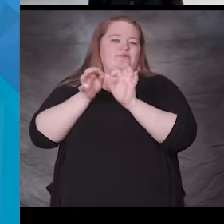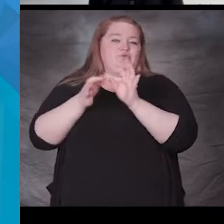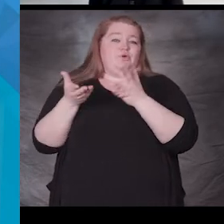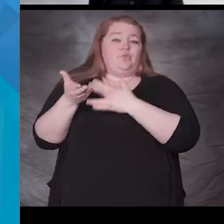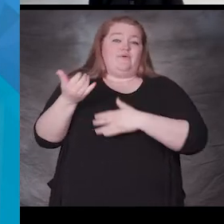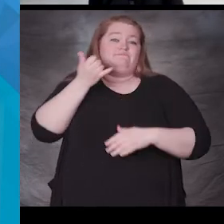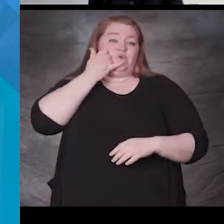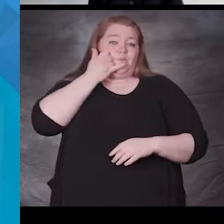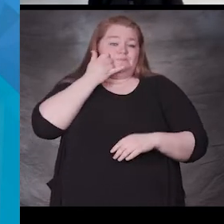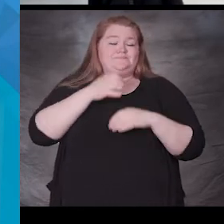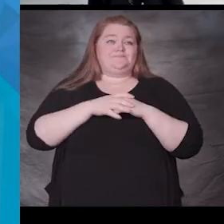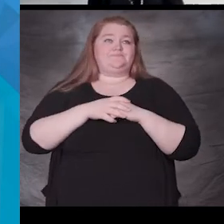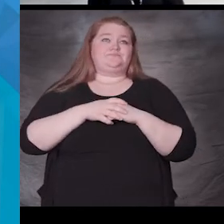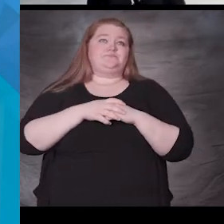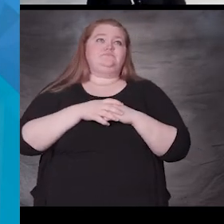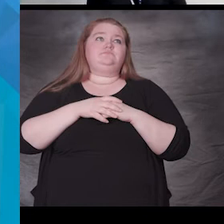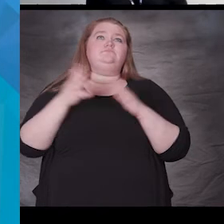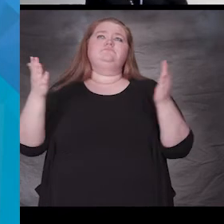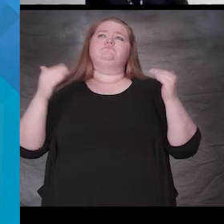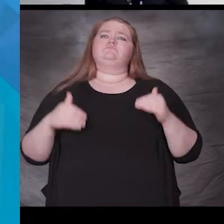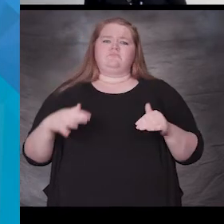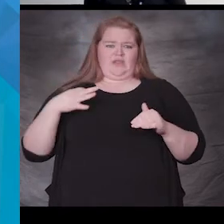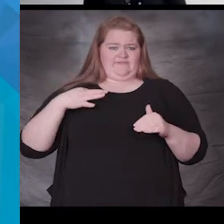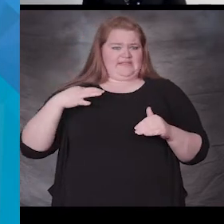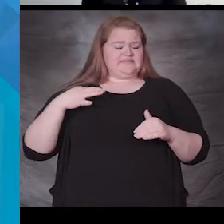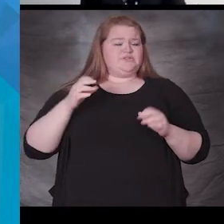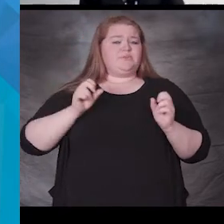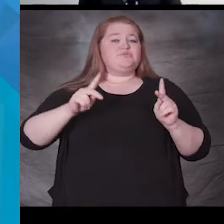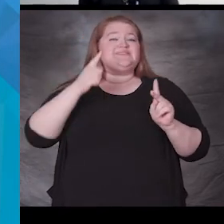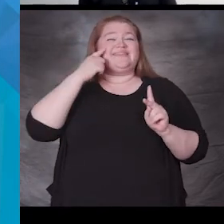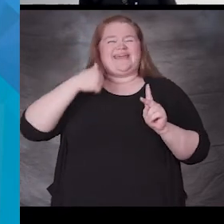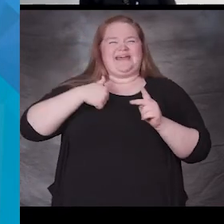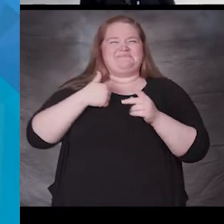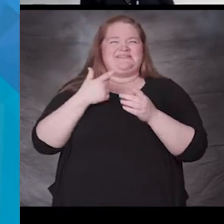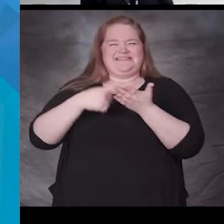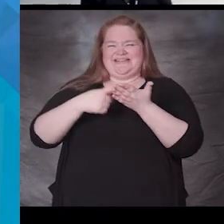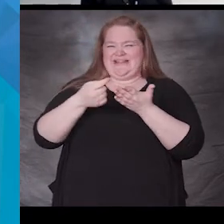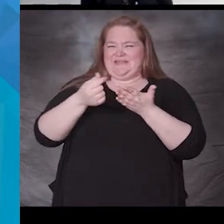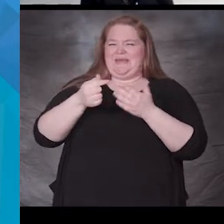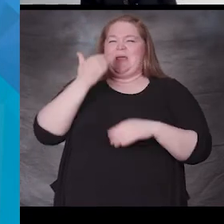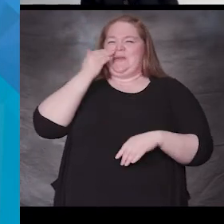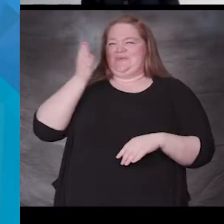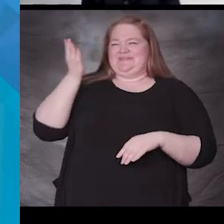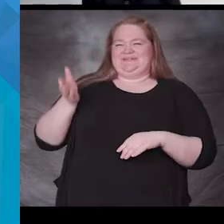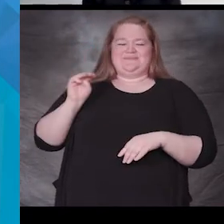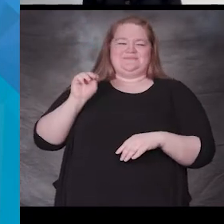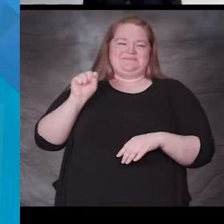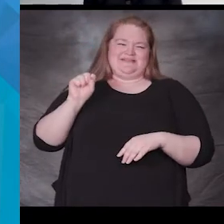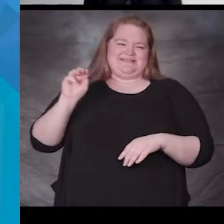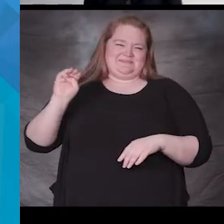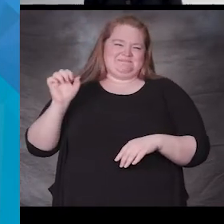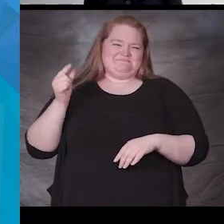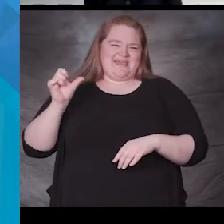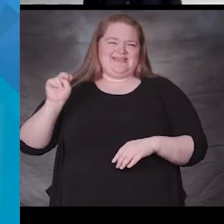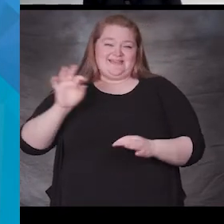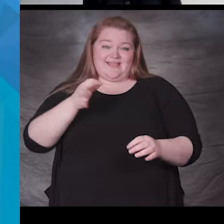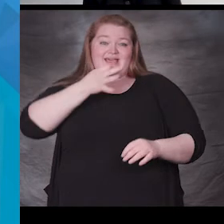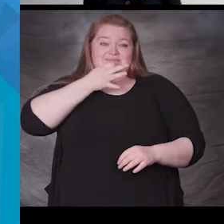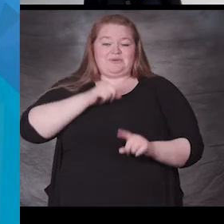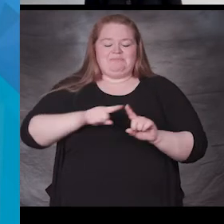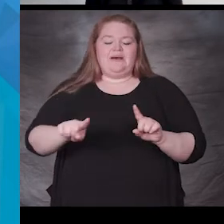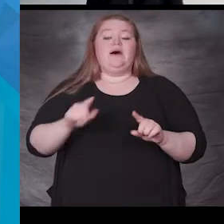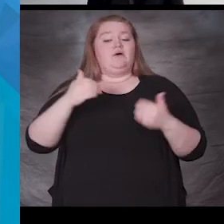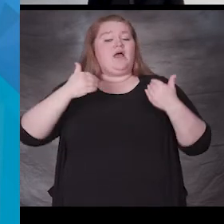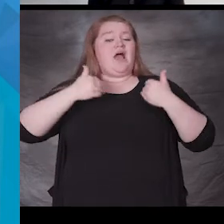Volunteer opportunities I think I'm going to talk a little bit about that I know Ms. Megan's the expert on there but we do have